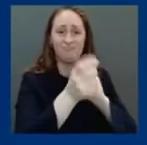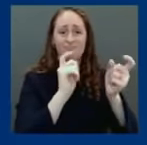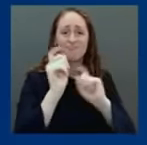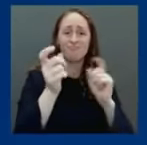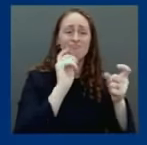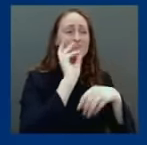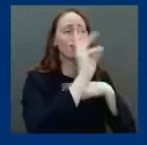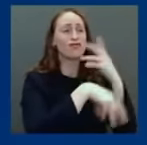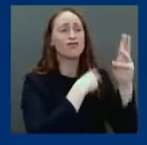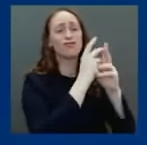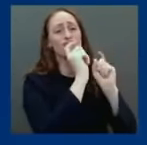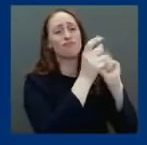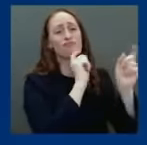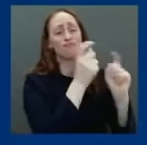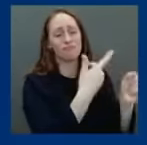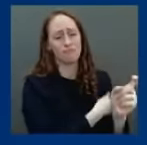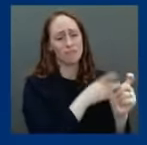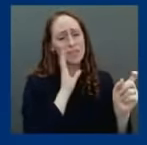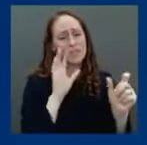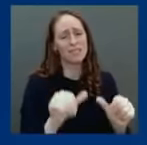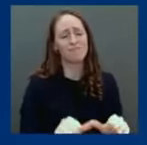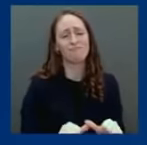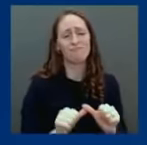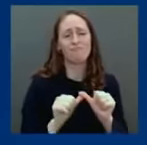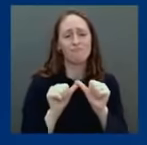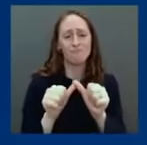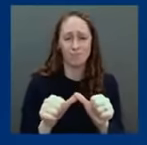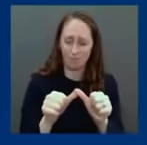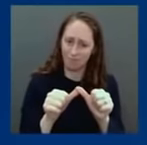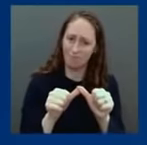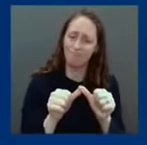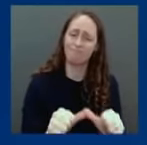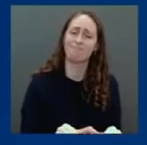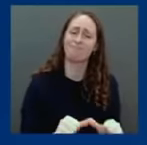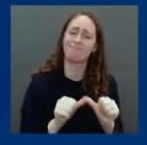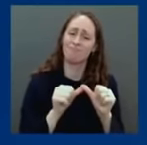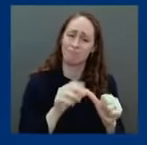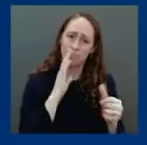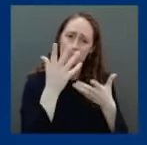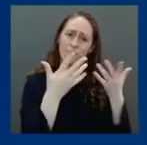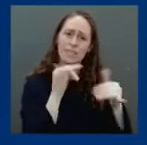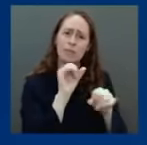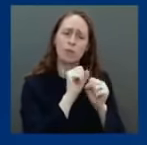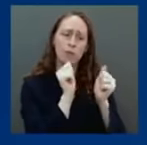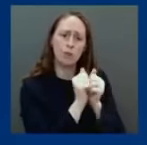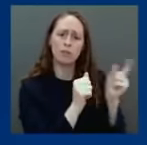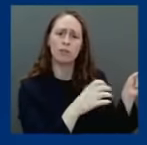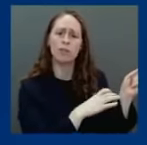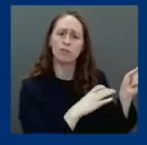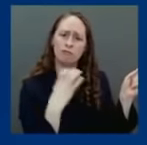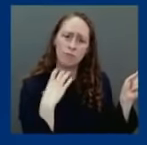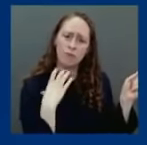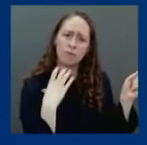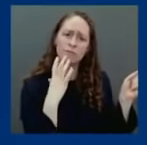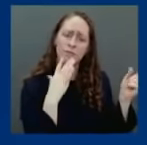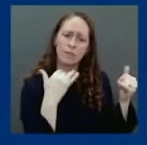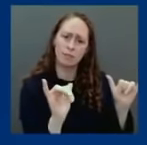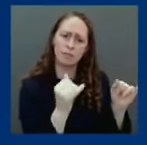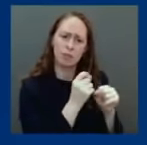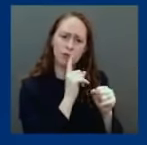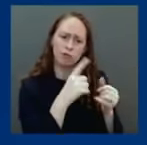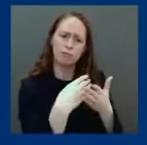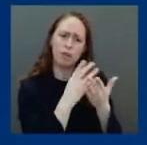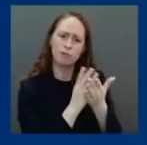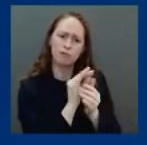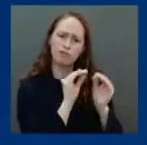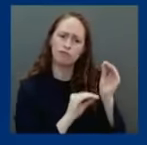working with Congress as needed to make sure we have the funding to continue to fight this virus. I want to thank everybody